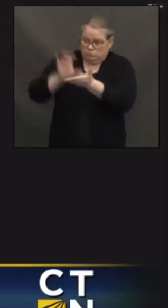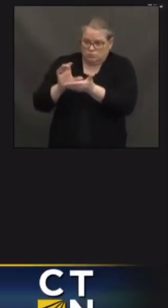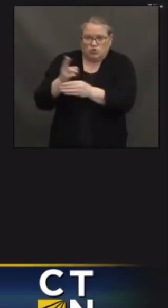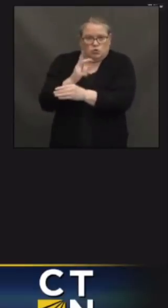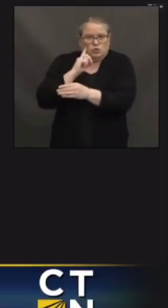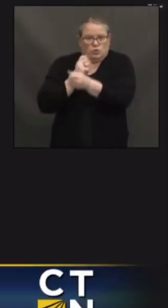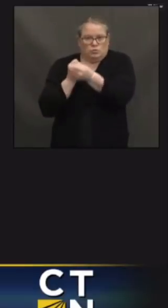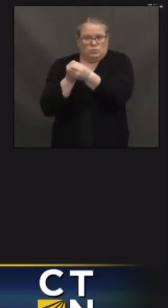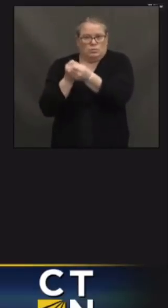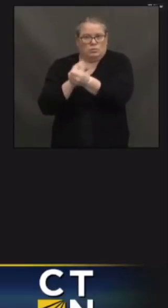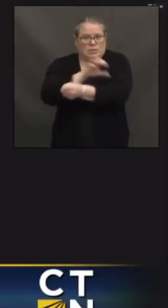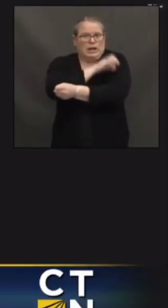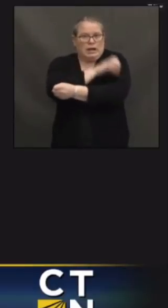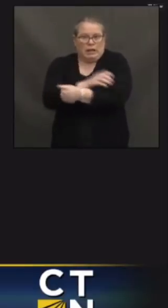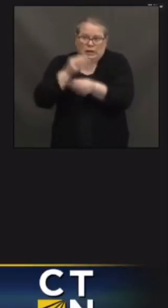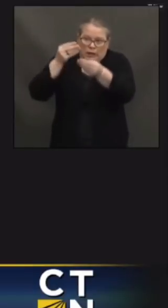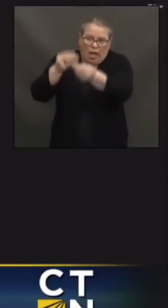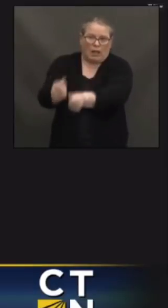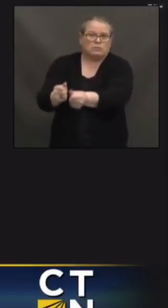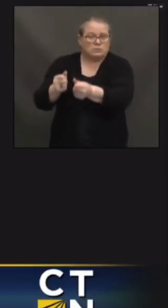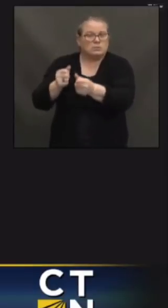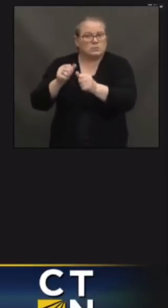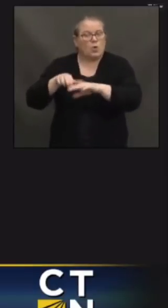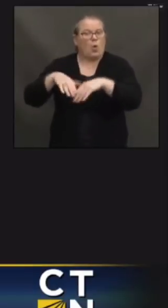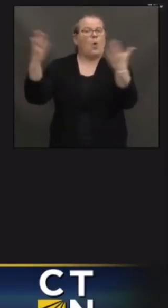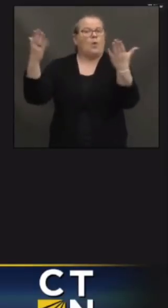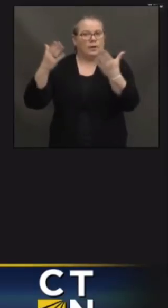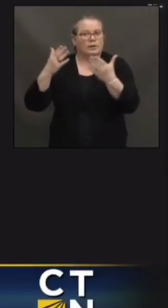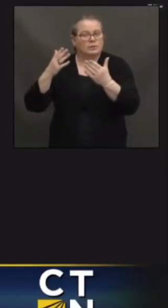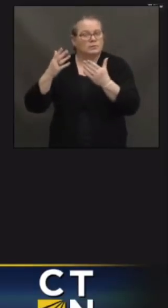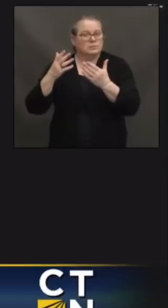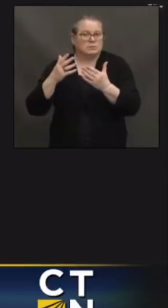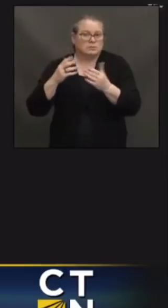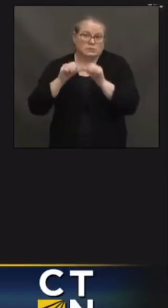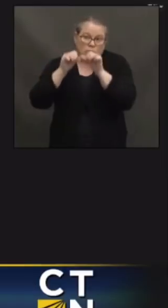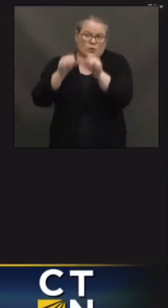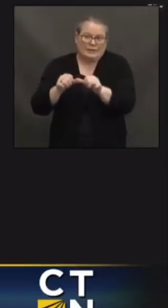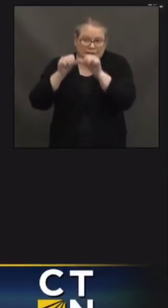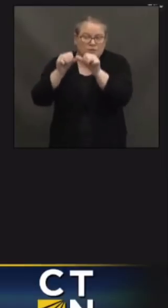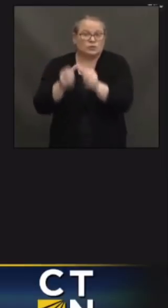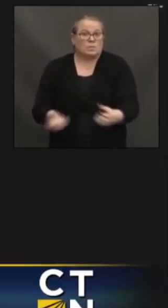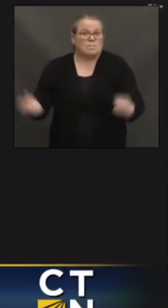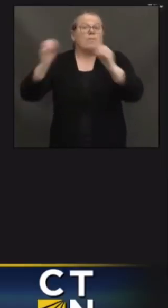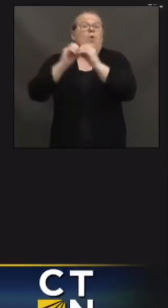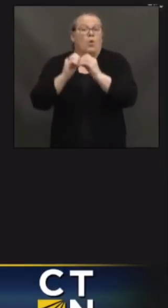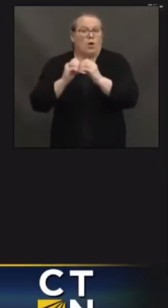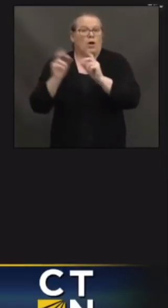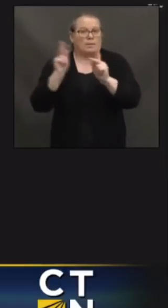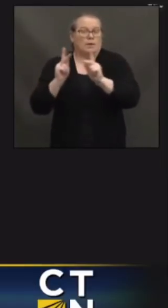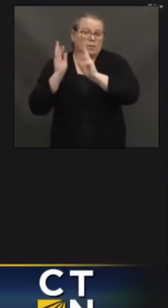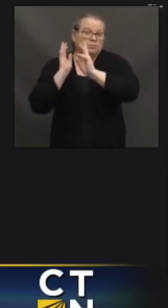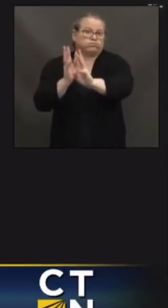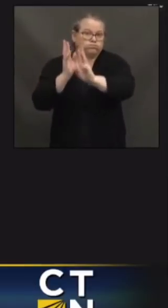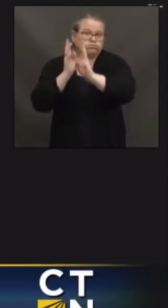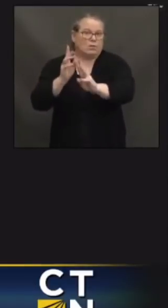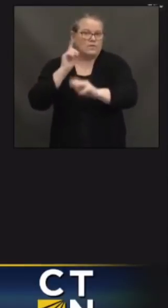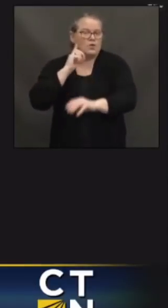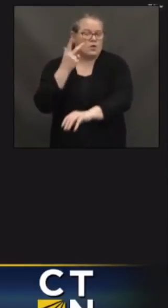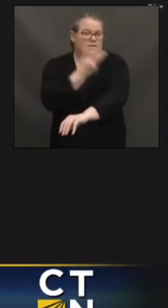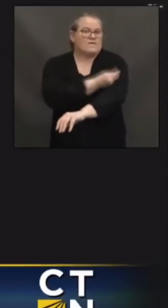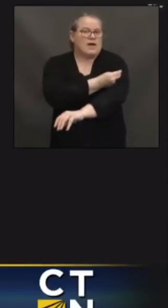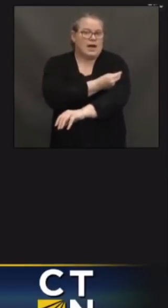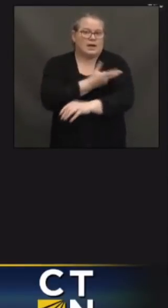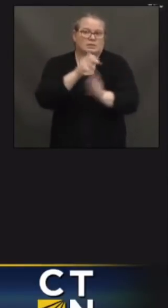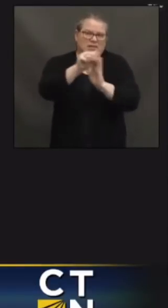in order to pay for, you know, what will continue to be increased vaccination platforms run by the